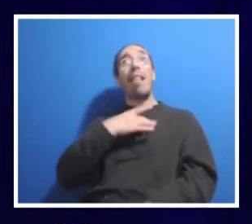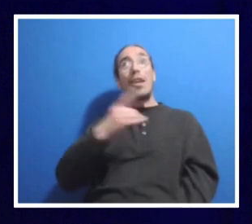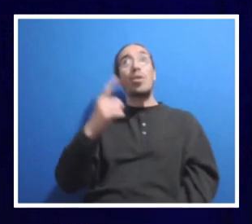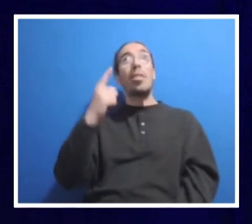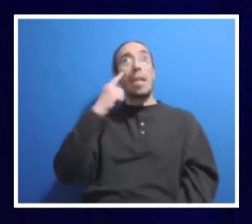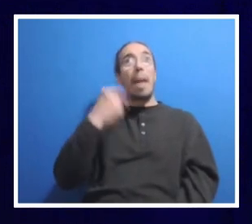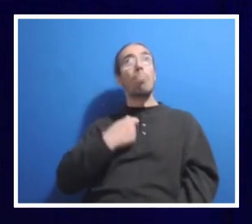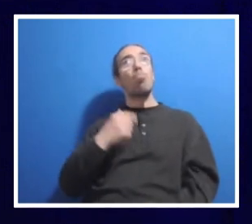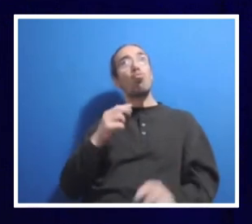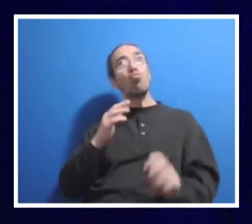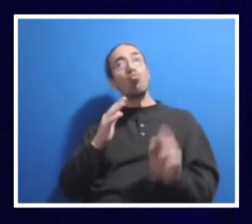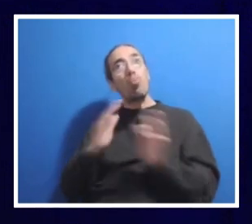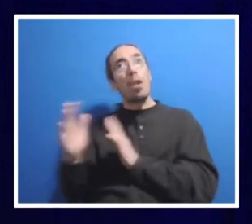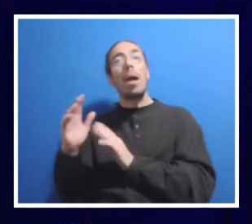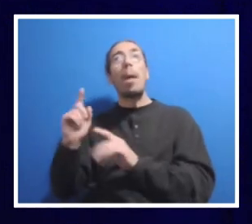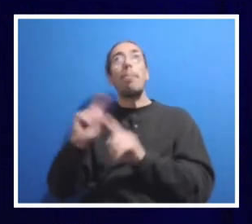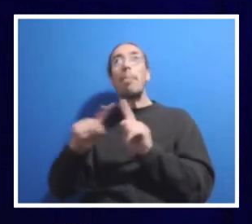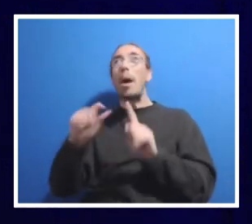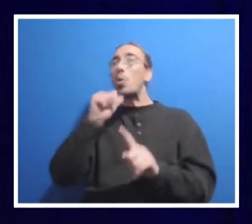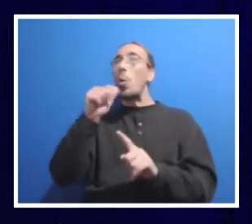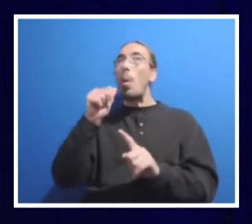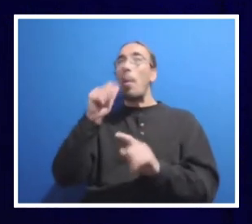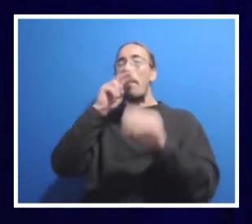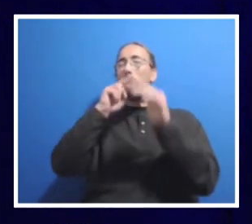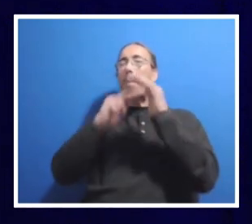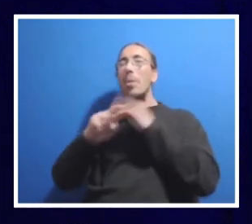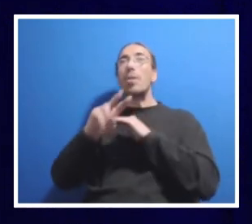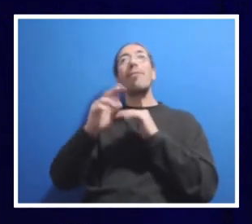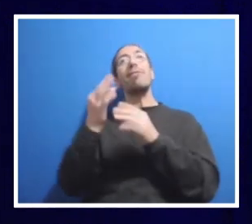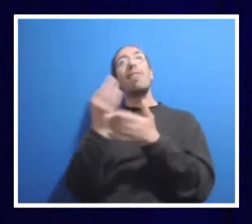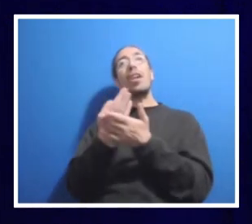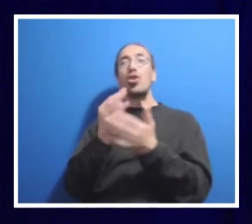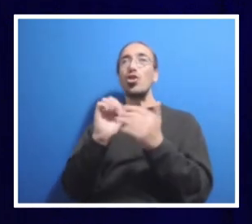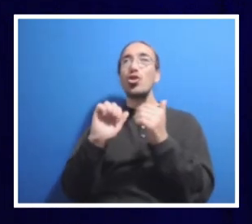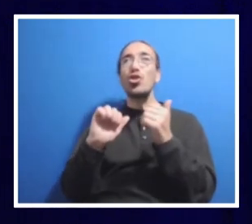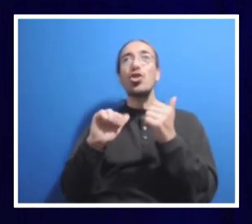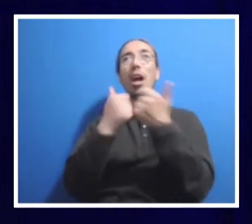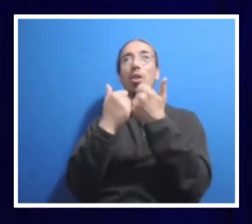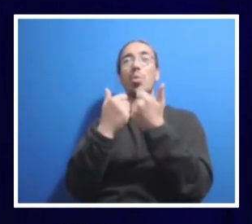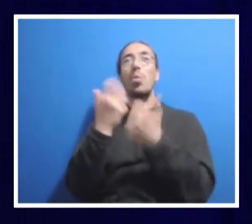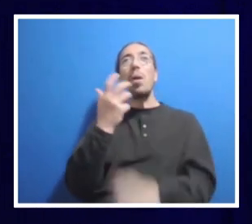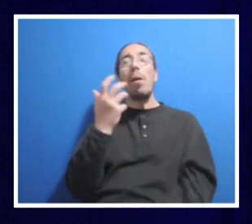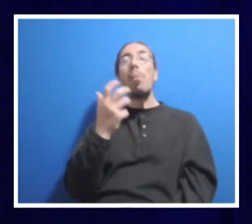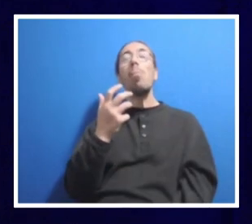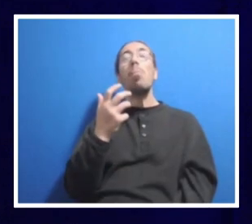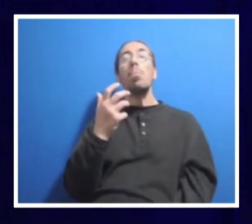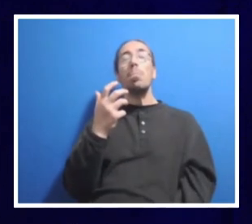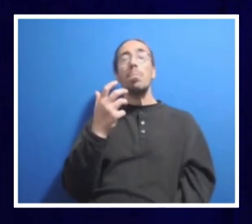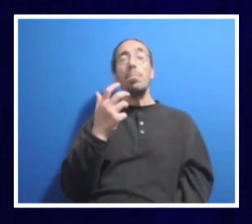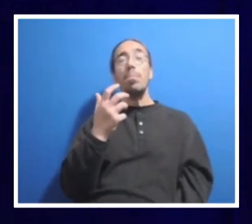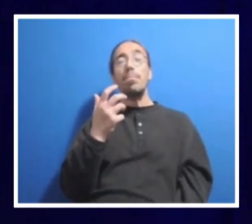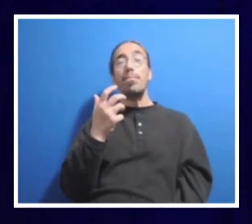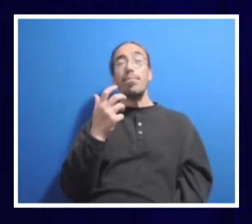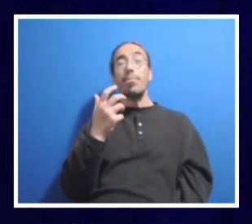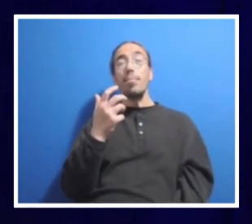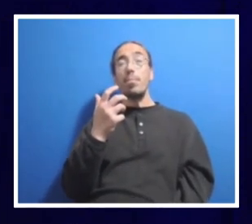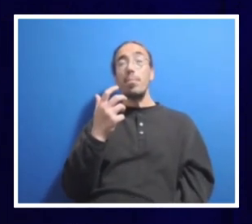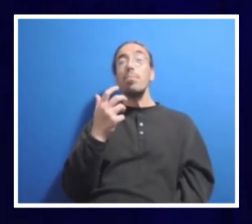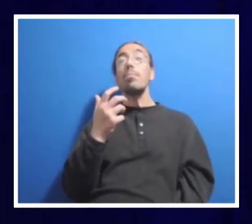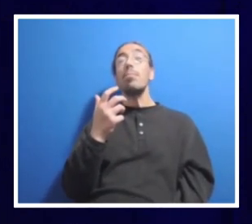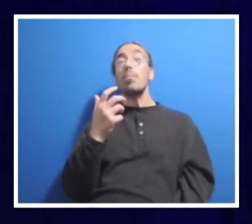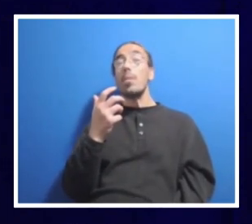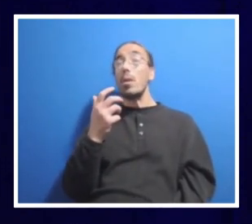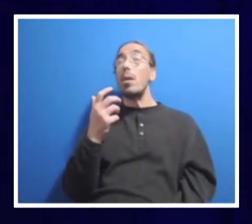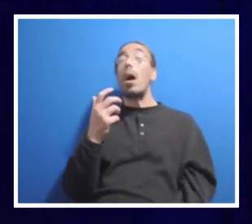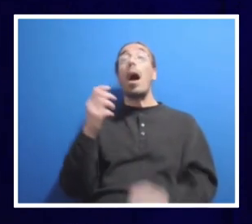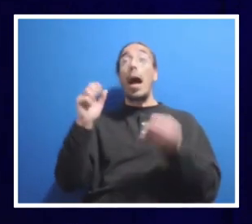did not anticipate the financial challenges we're facing today. And from the outside, there's only so much research that you